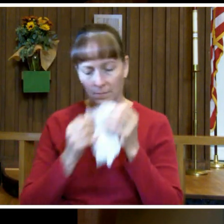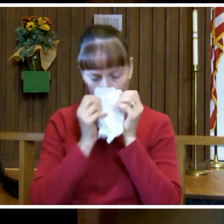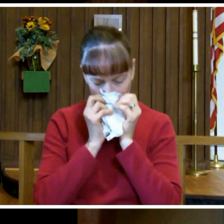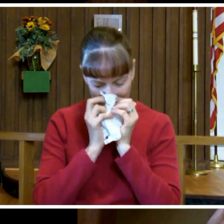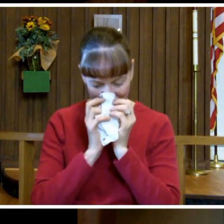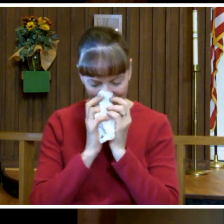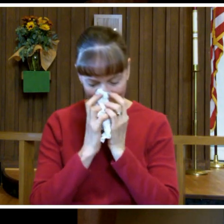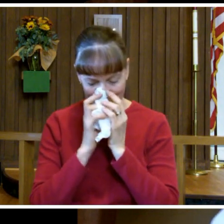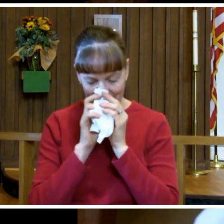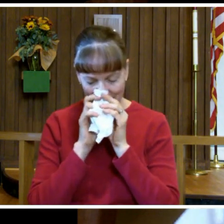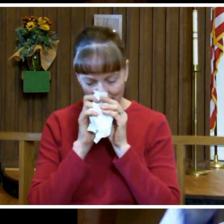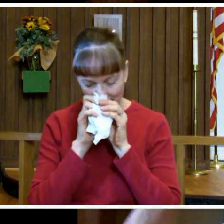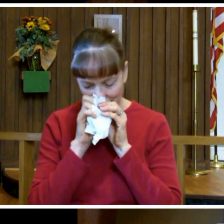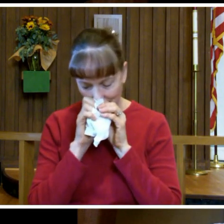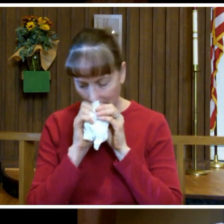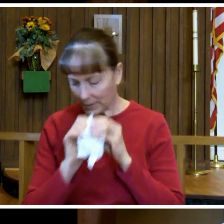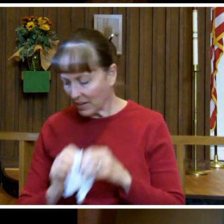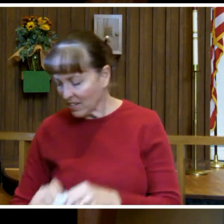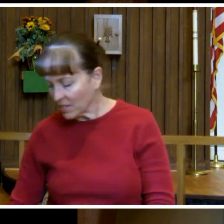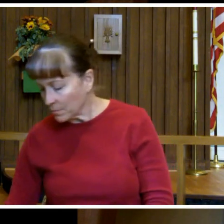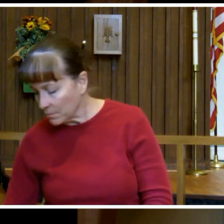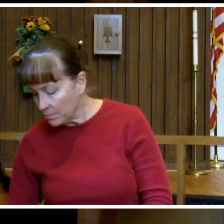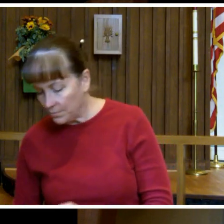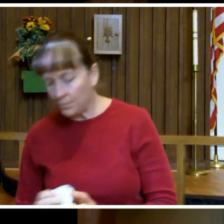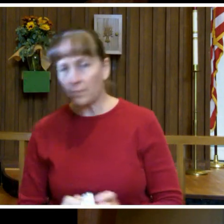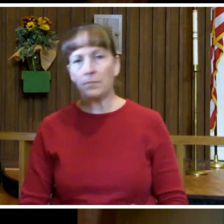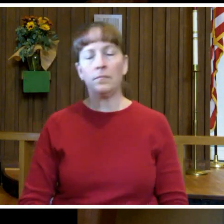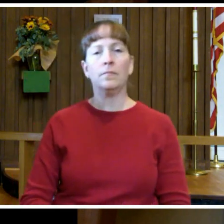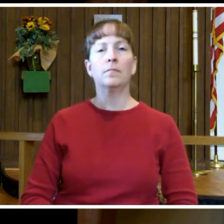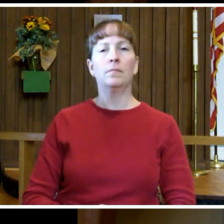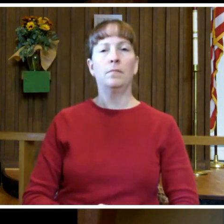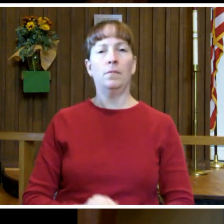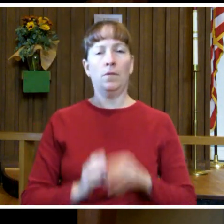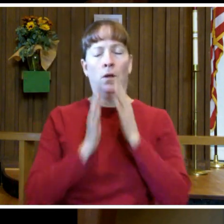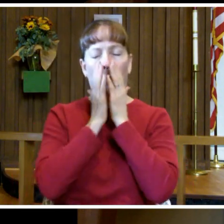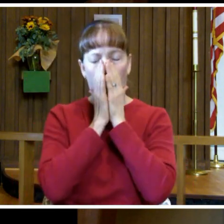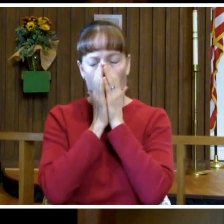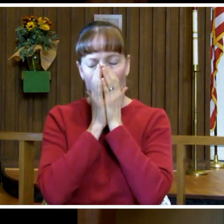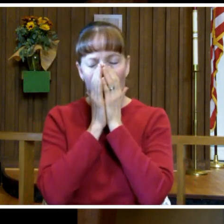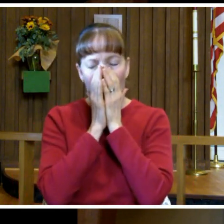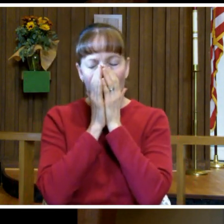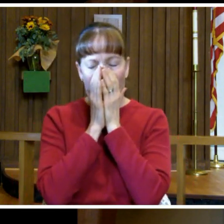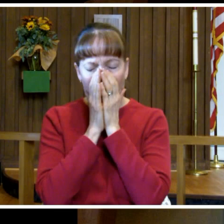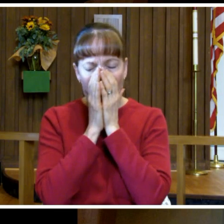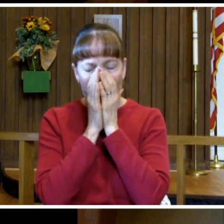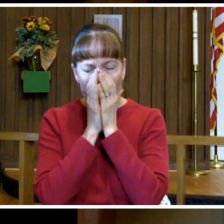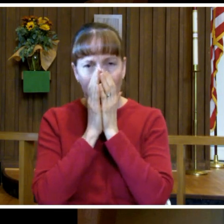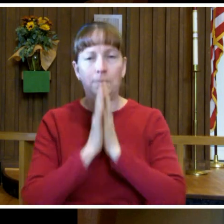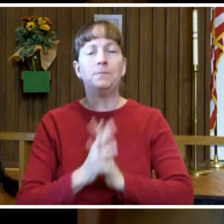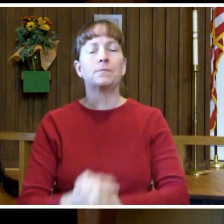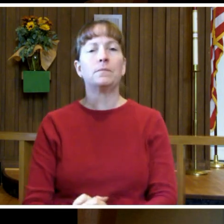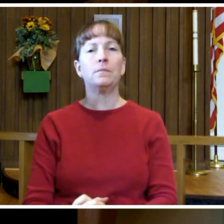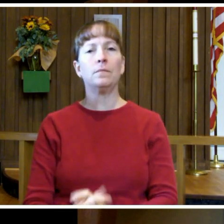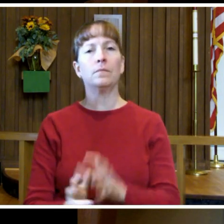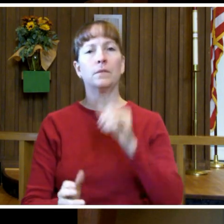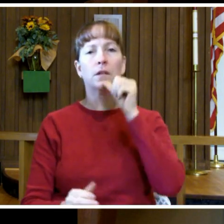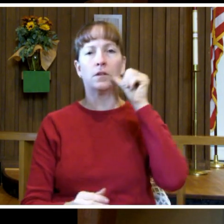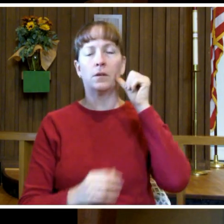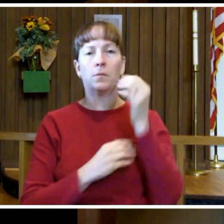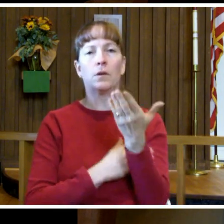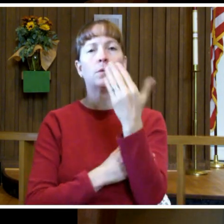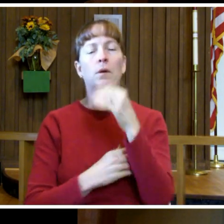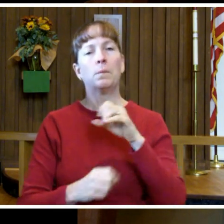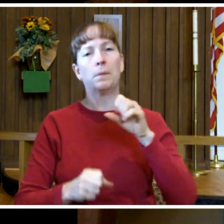I went biking yesterday morning, and you could certainly tell riding around that it's